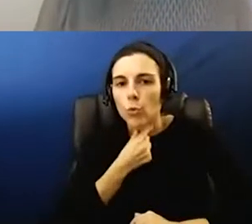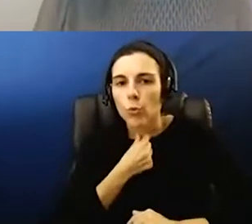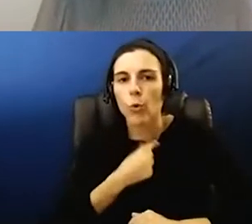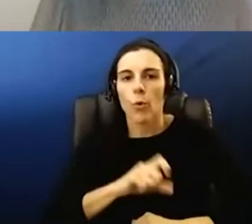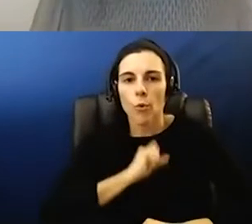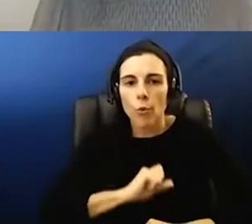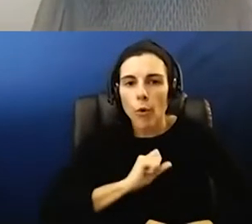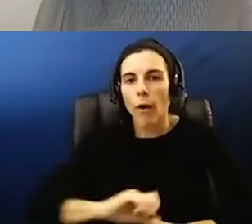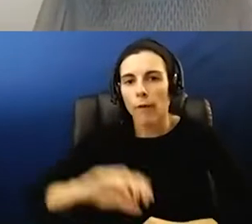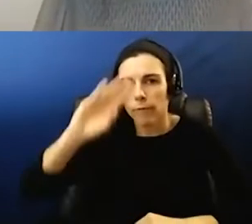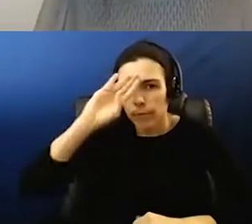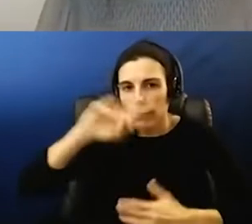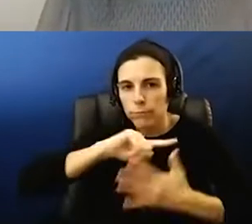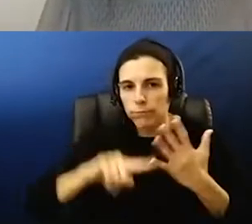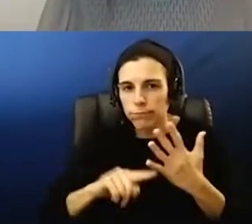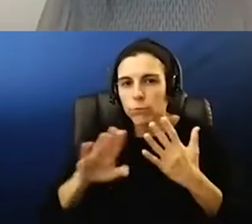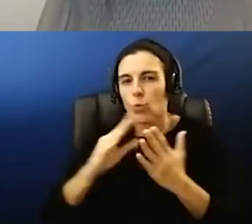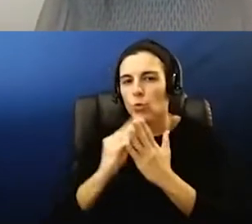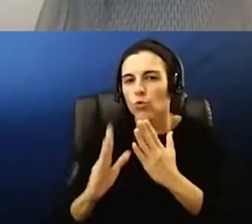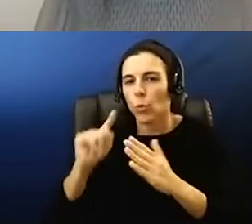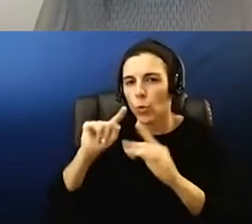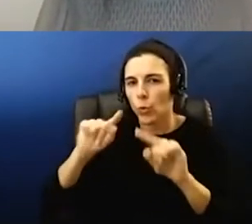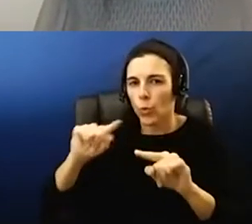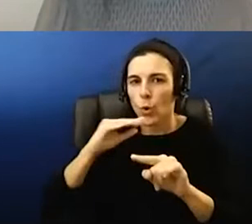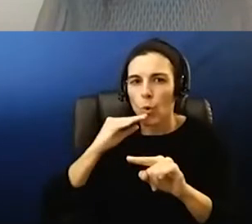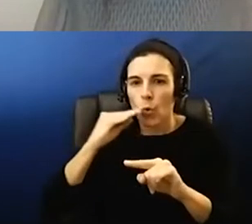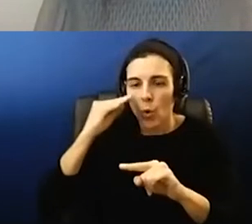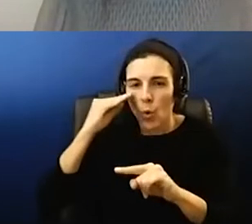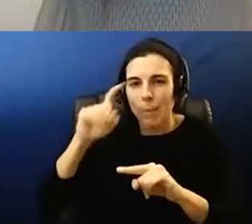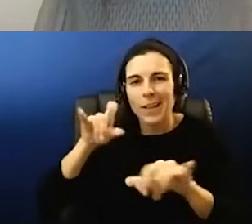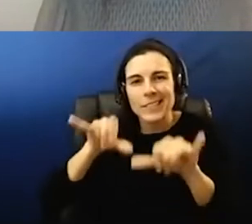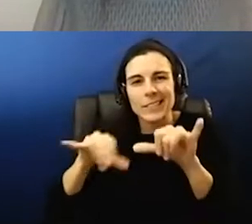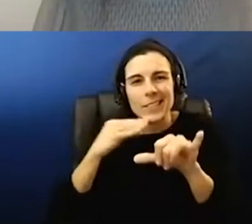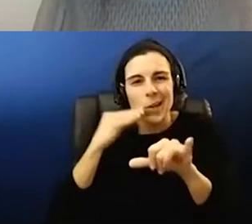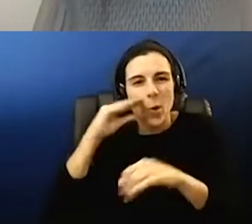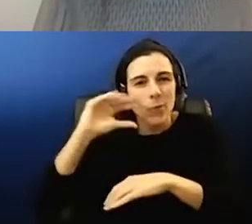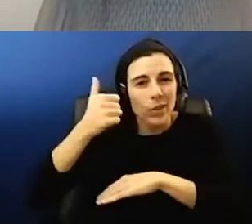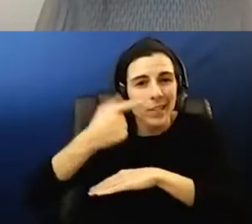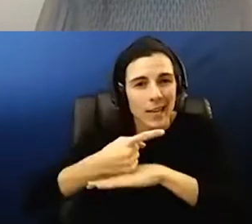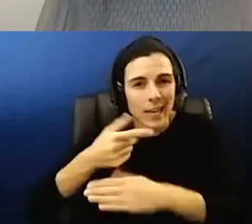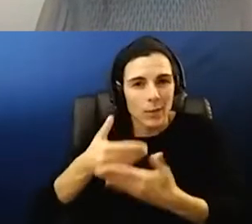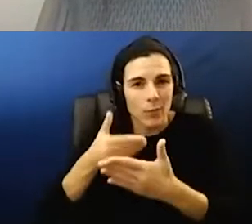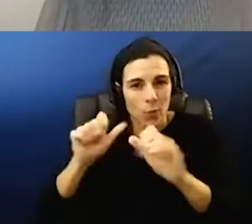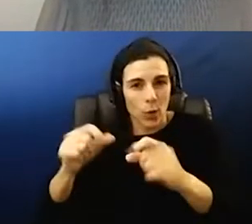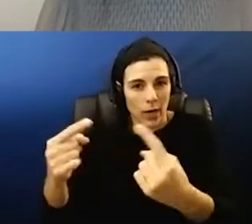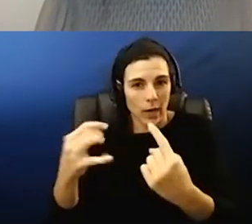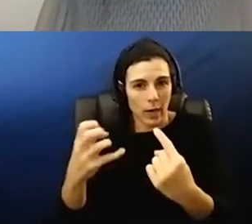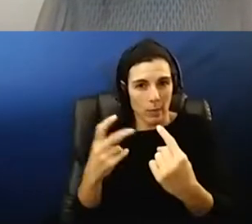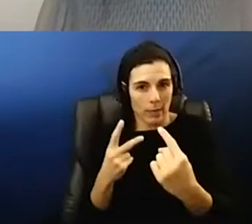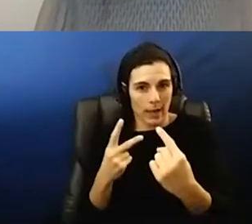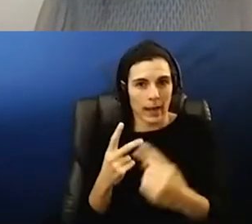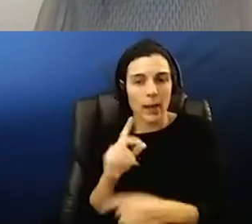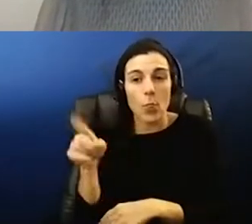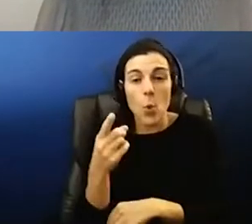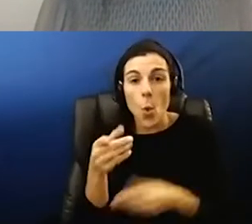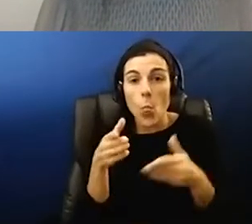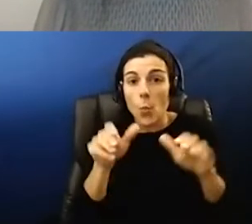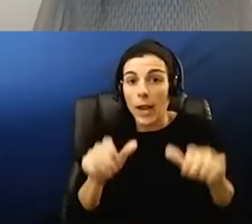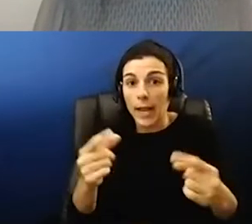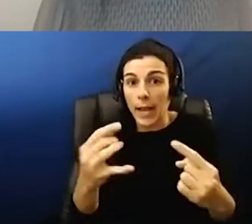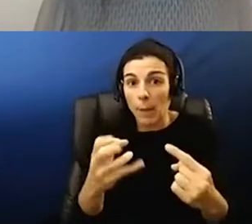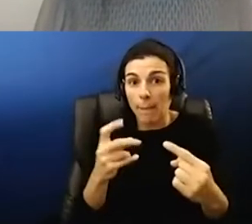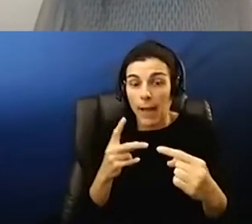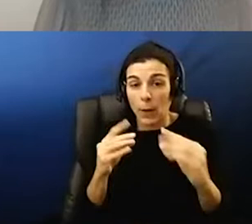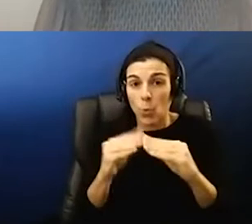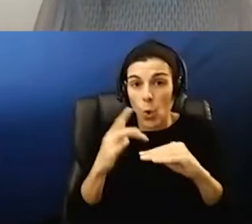those kind of things your student would go home and have to stay home for 10 days before they could come back um the only way that they can come back earlier is